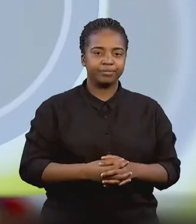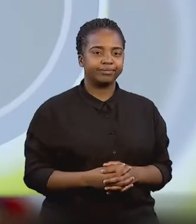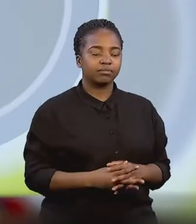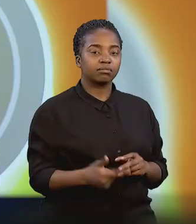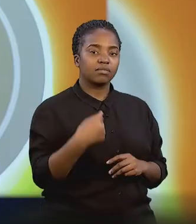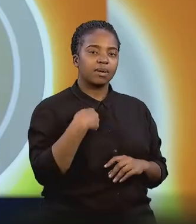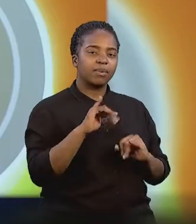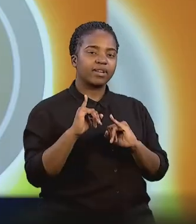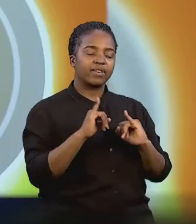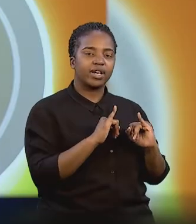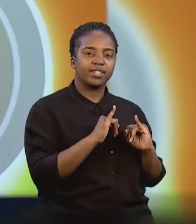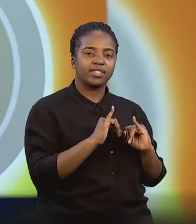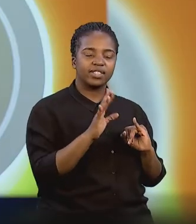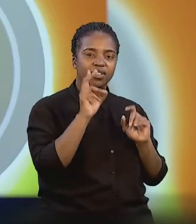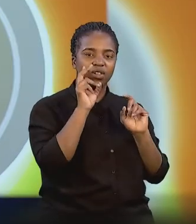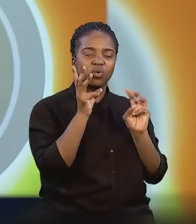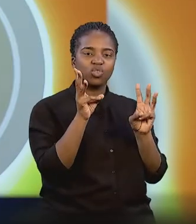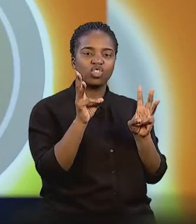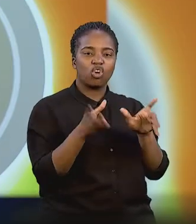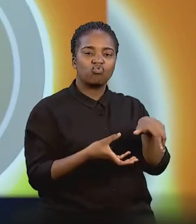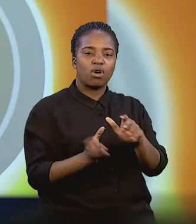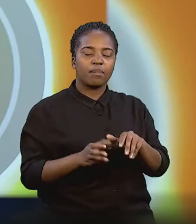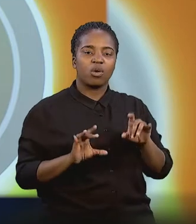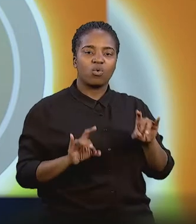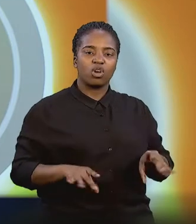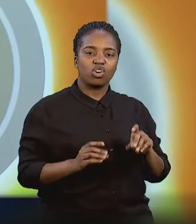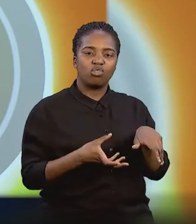I actually got invited to just go watch wheelchair rugby.